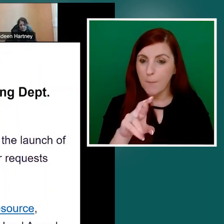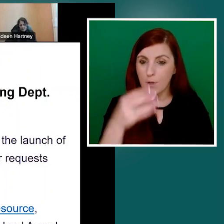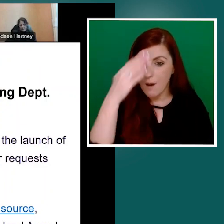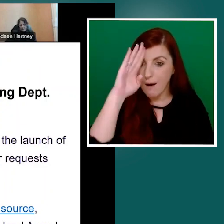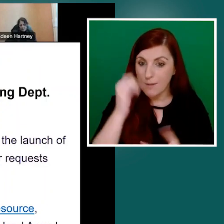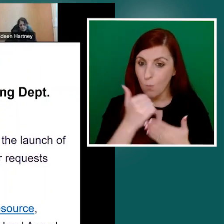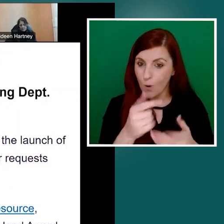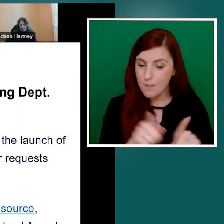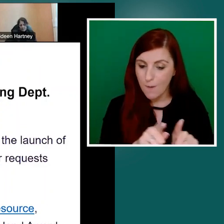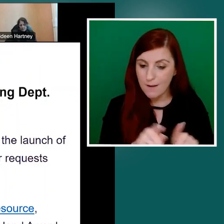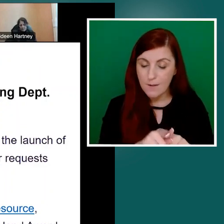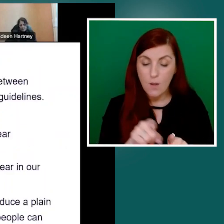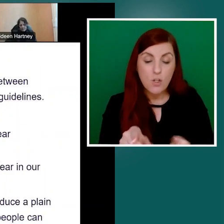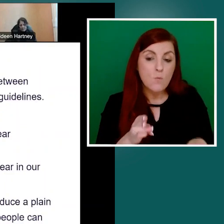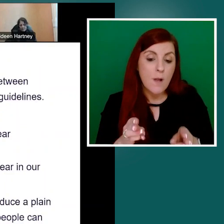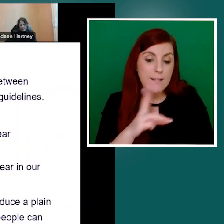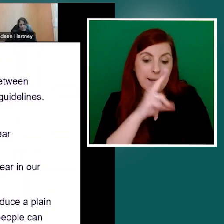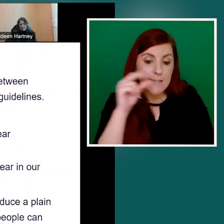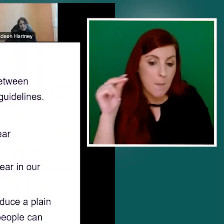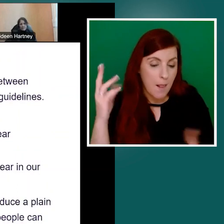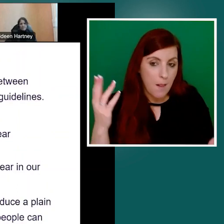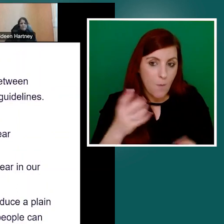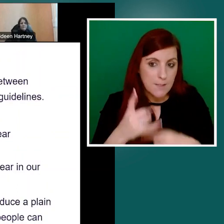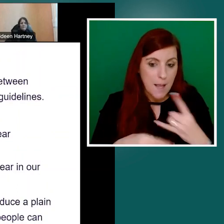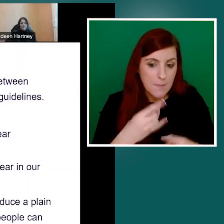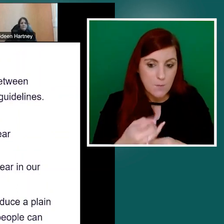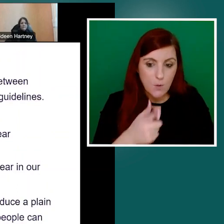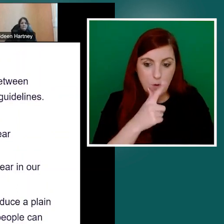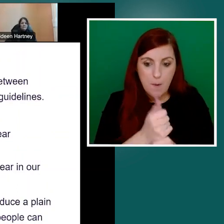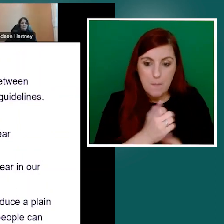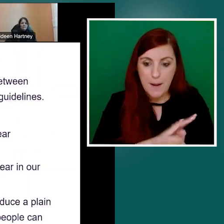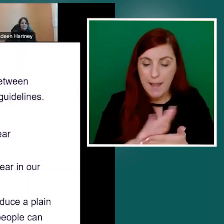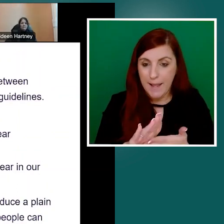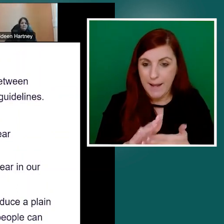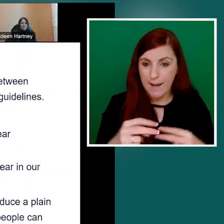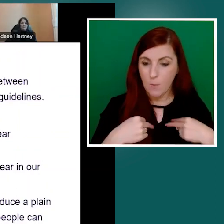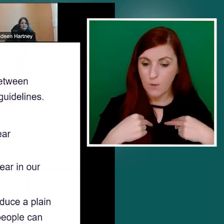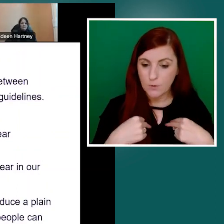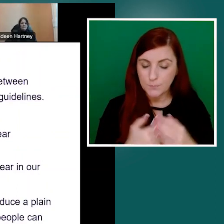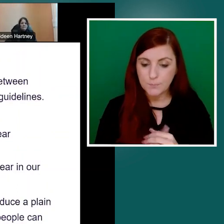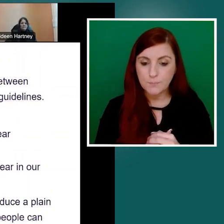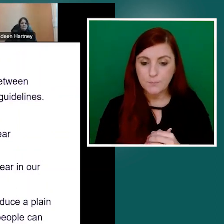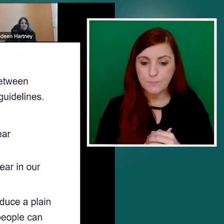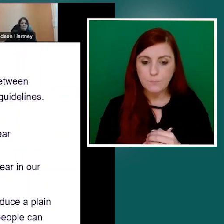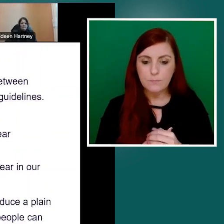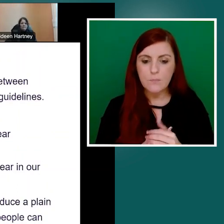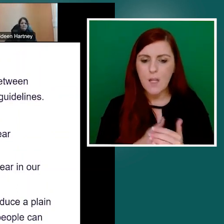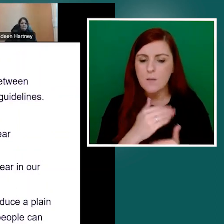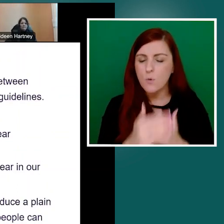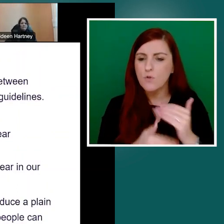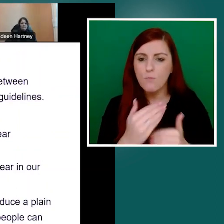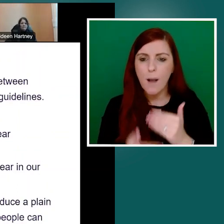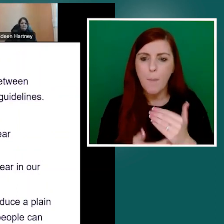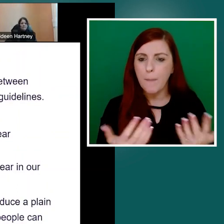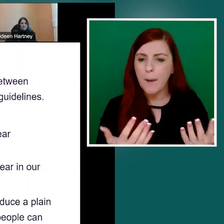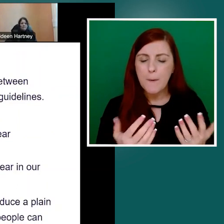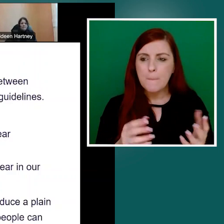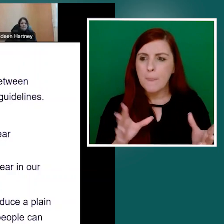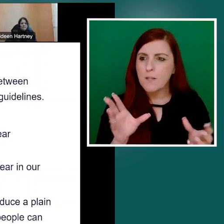really, I just kind of wrap up and say in terms of what do we do next? I think we do need to,